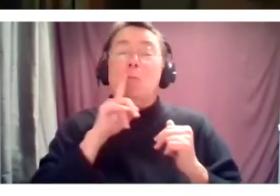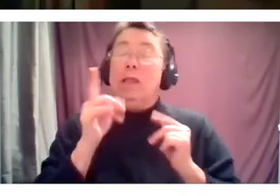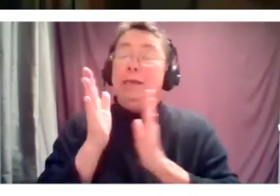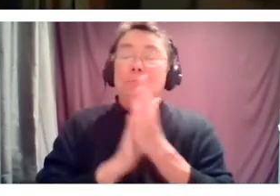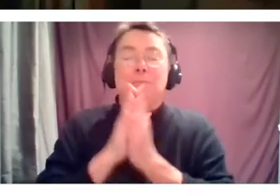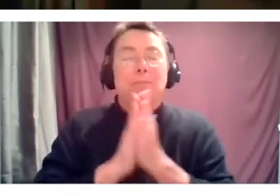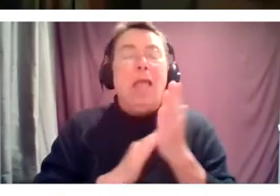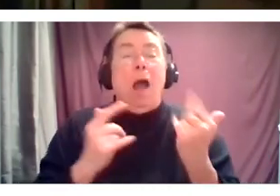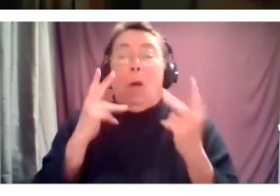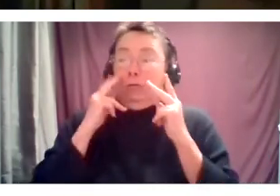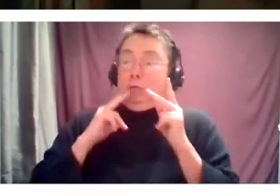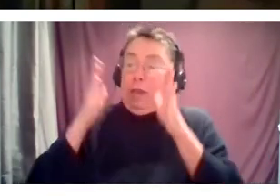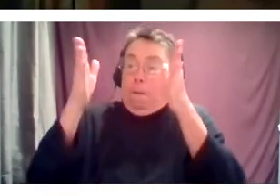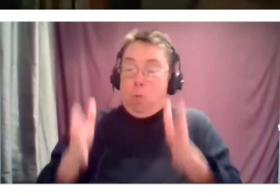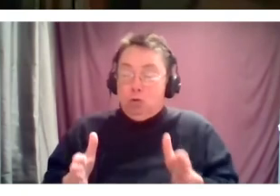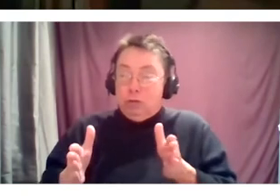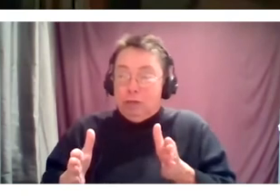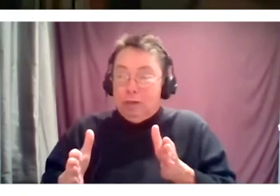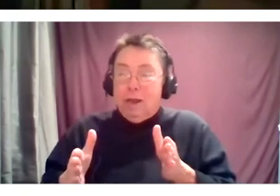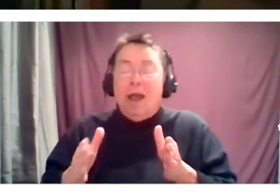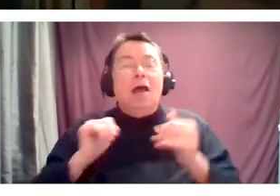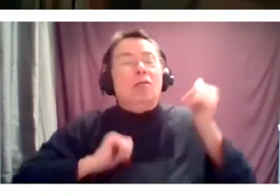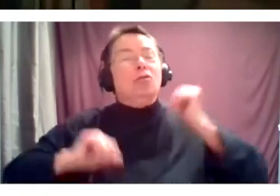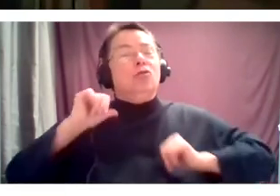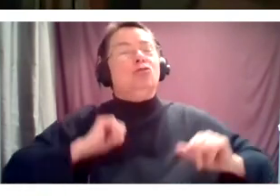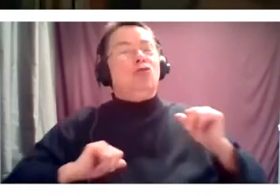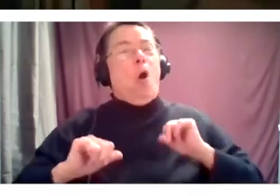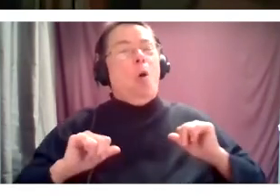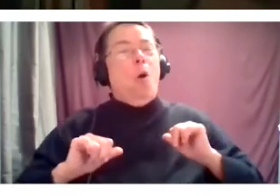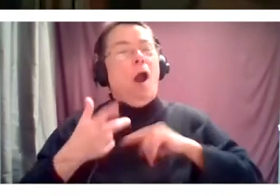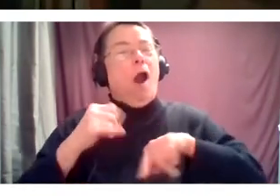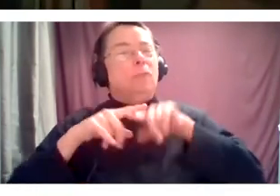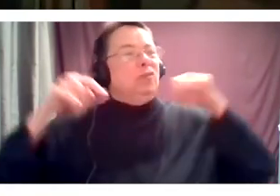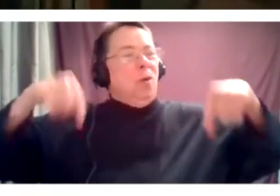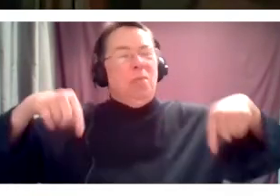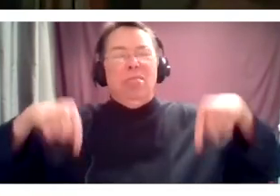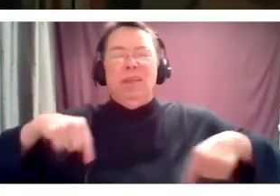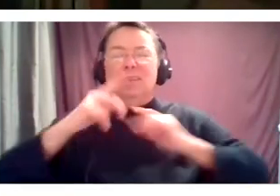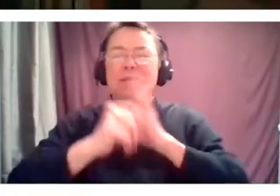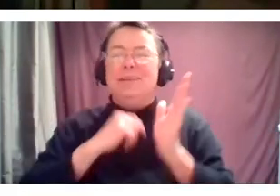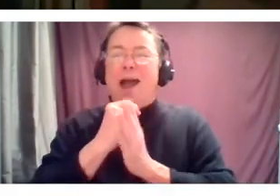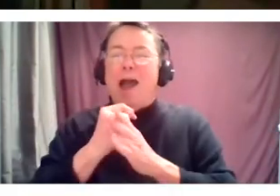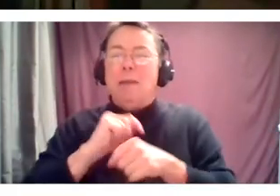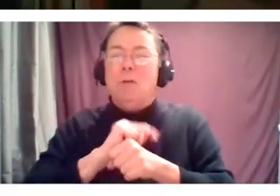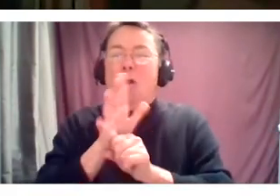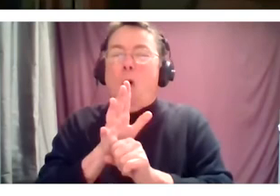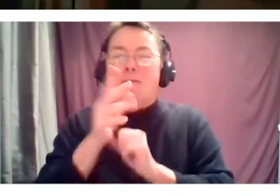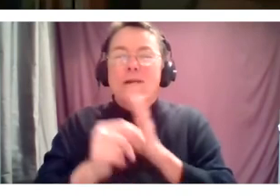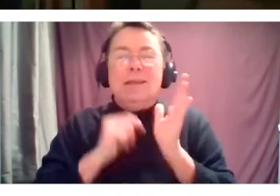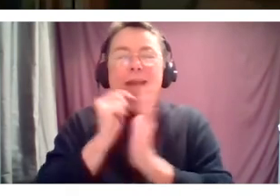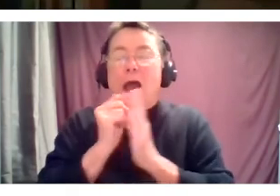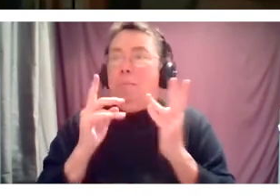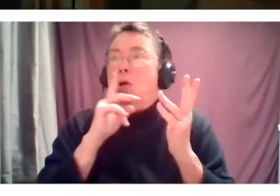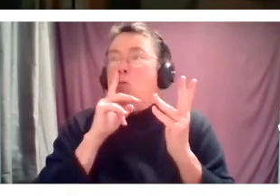the art that comes out of what we're all going through and that speaks to what's happening right now. Because that's so much a part